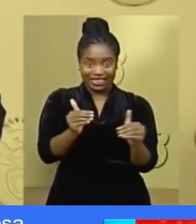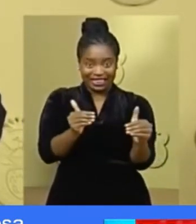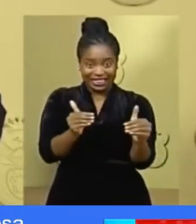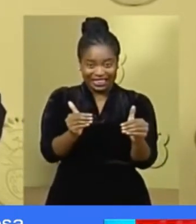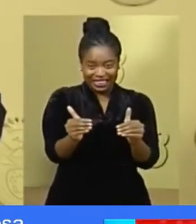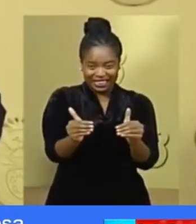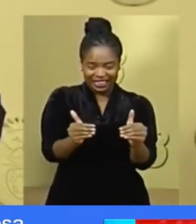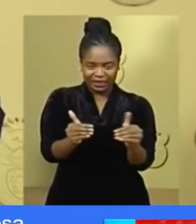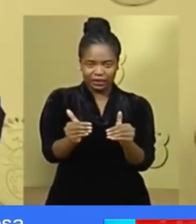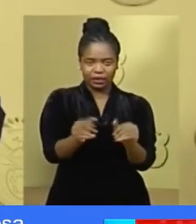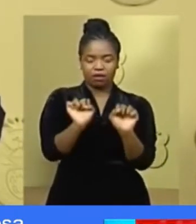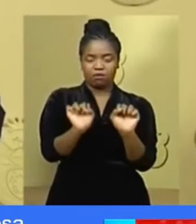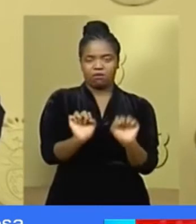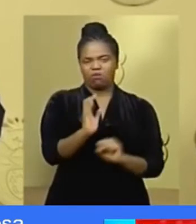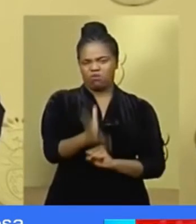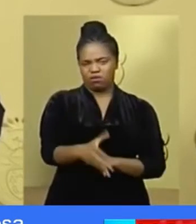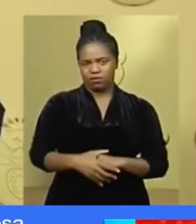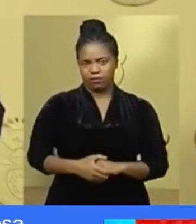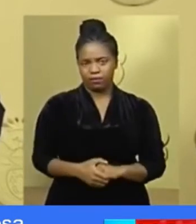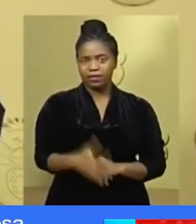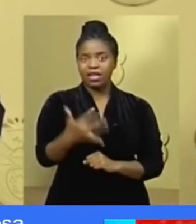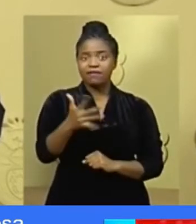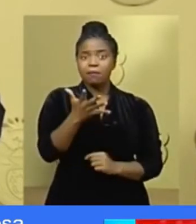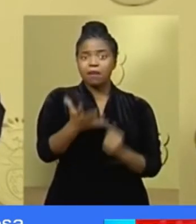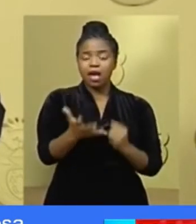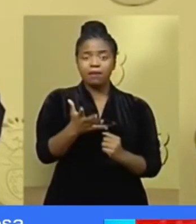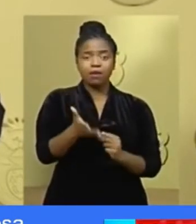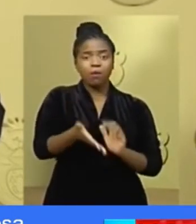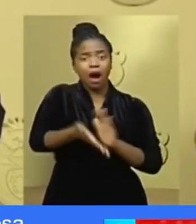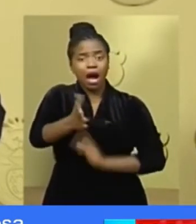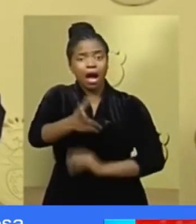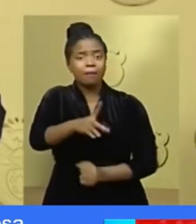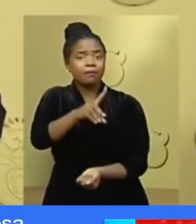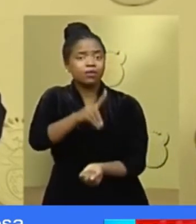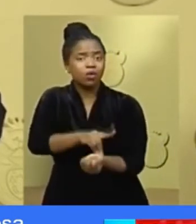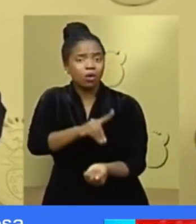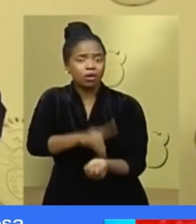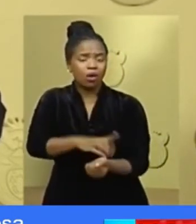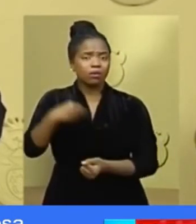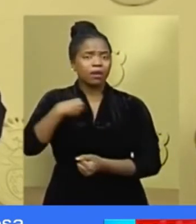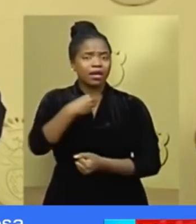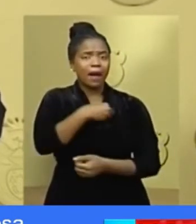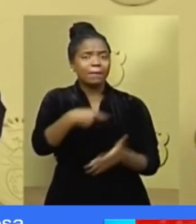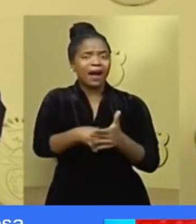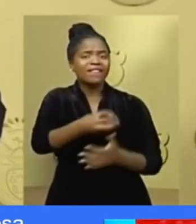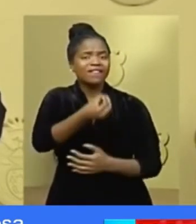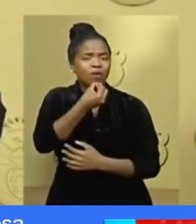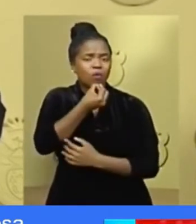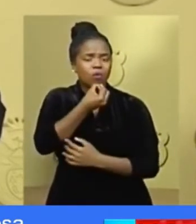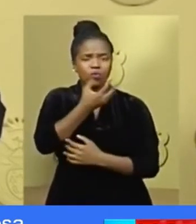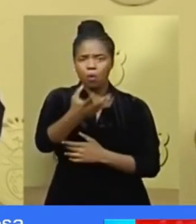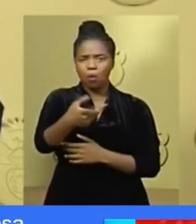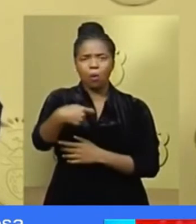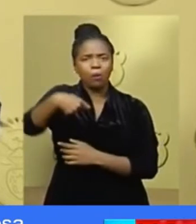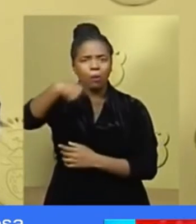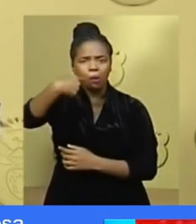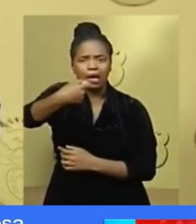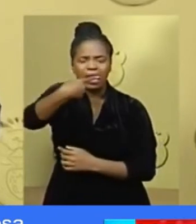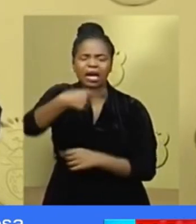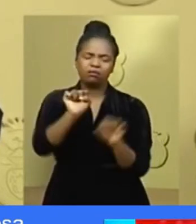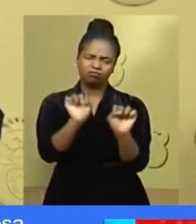circumstances such as to seek medical care, buy food, medicine and other supplies